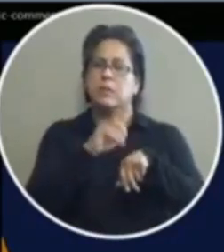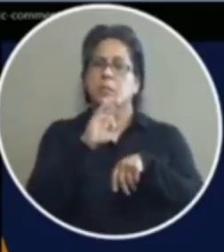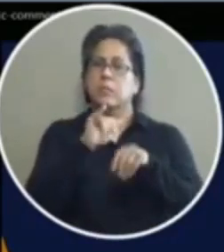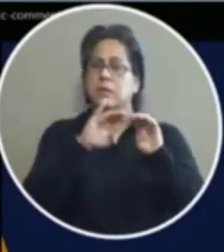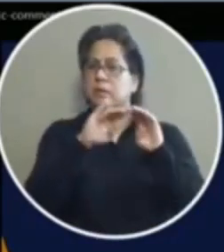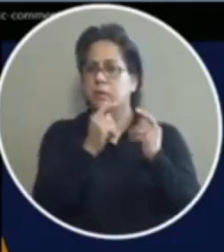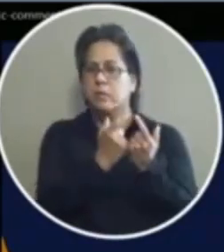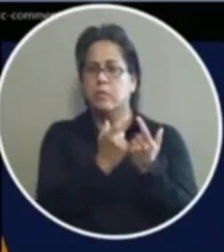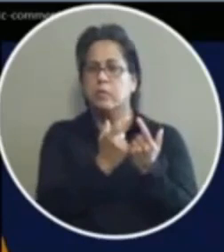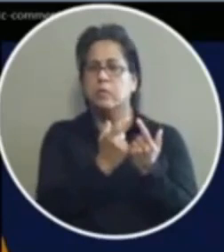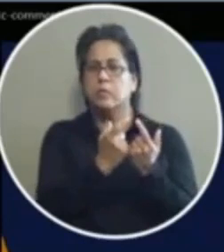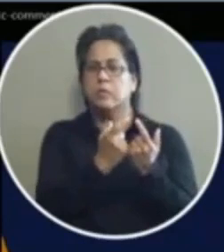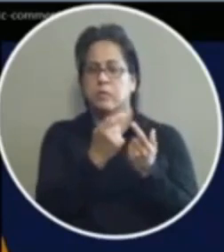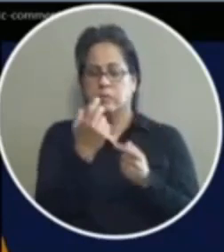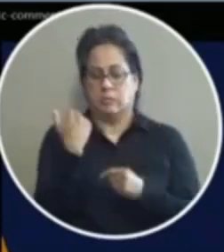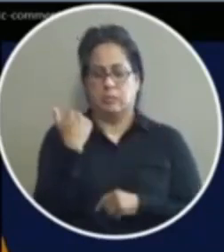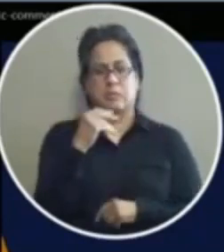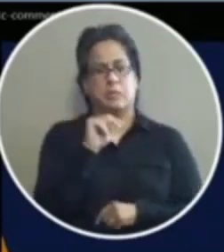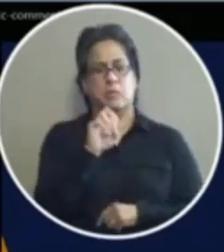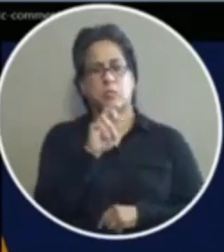was to